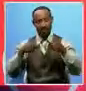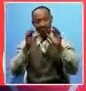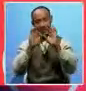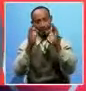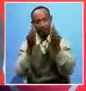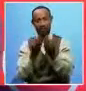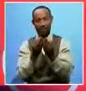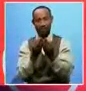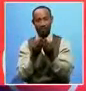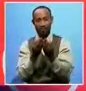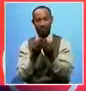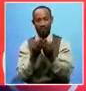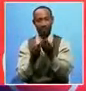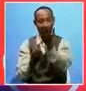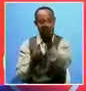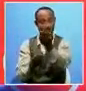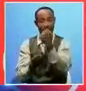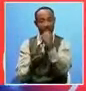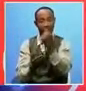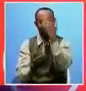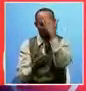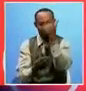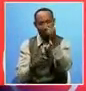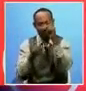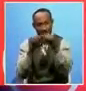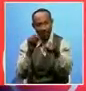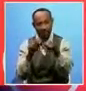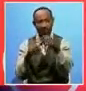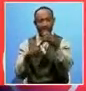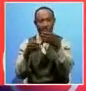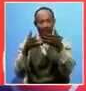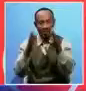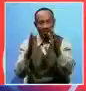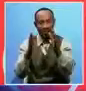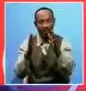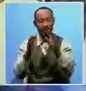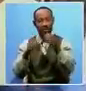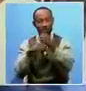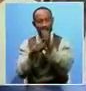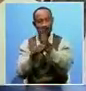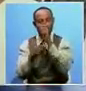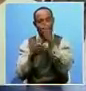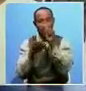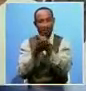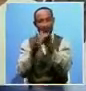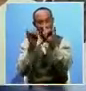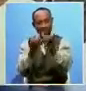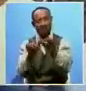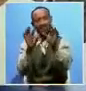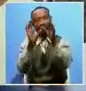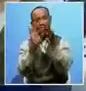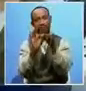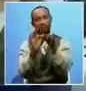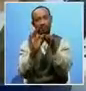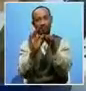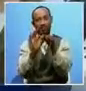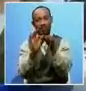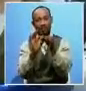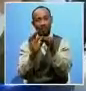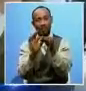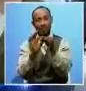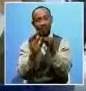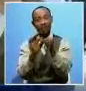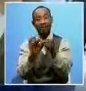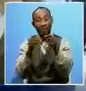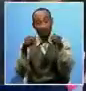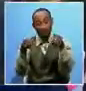Why can't we come up with products which will allow ourselves to make sure that we stay united? The common enemy